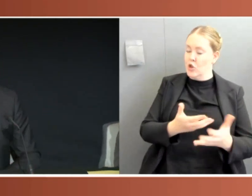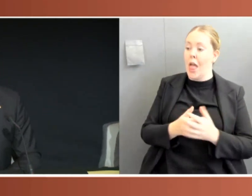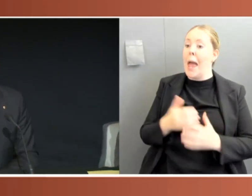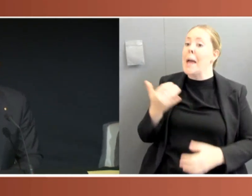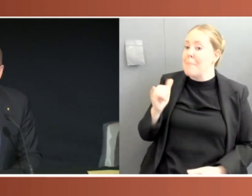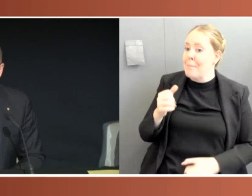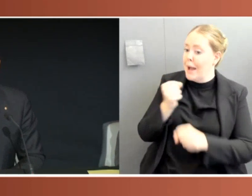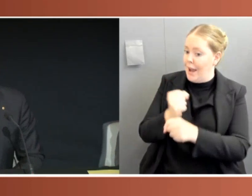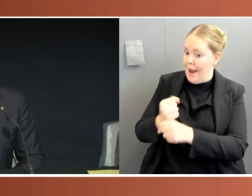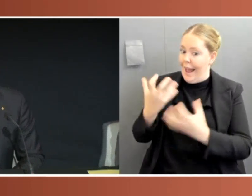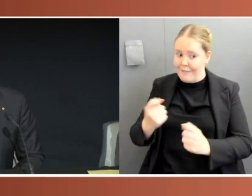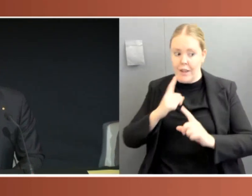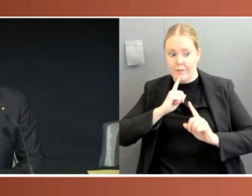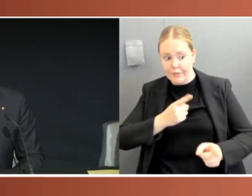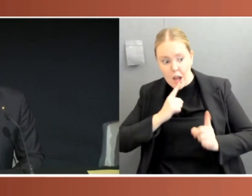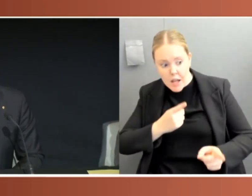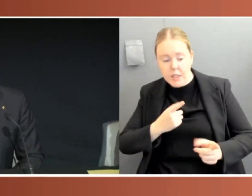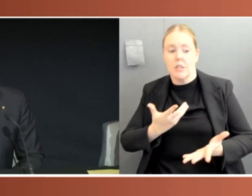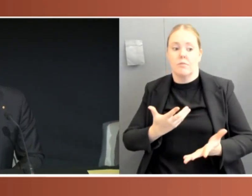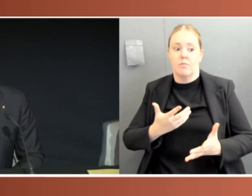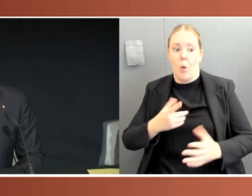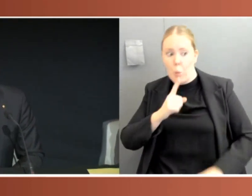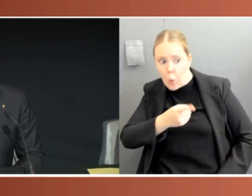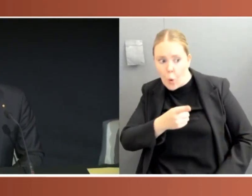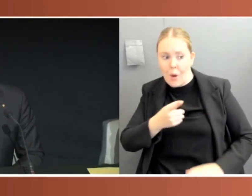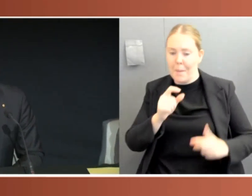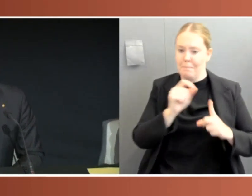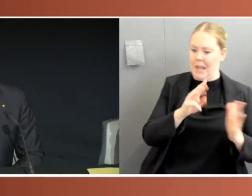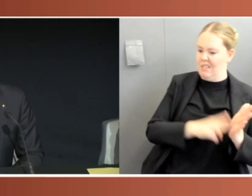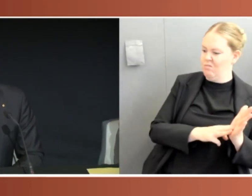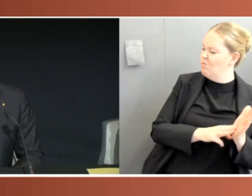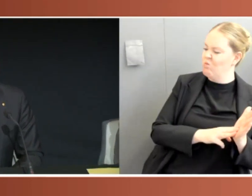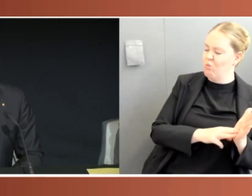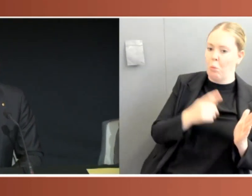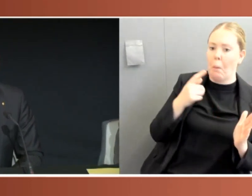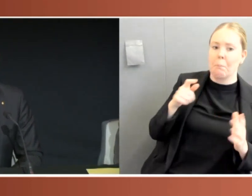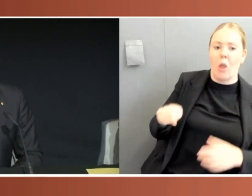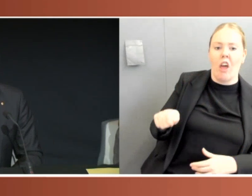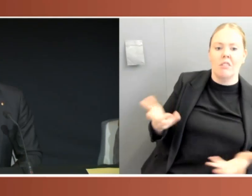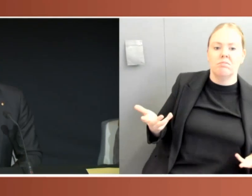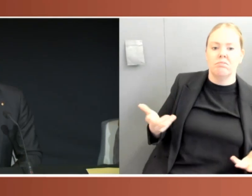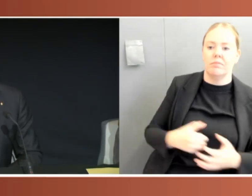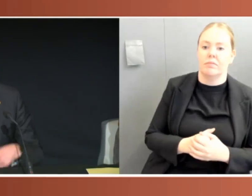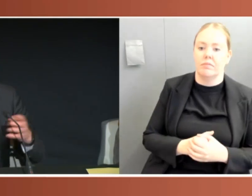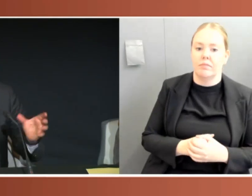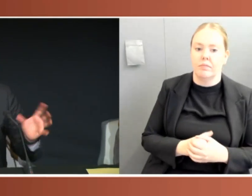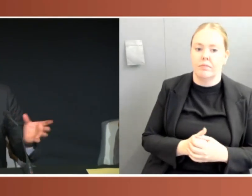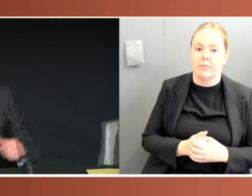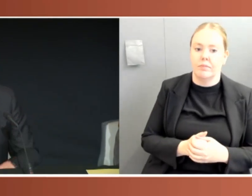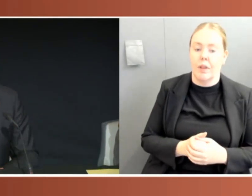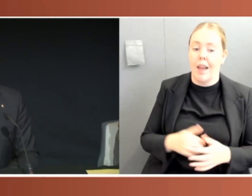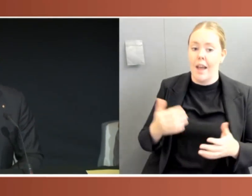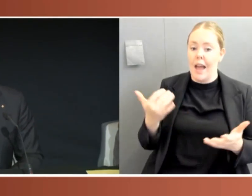the Prime Minister was entitled to do so. Or perhaps it was just never thought that this wouldn't be publicised. And there's an error,